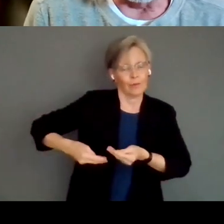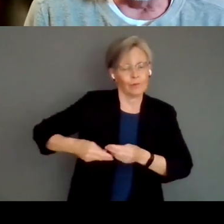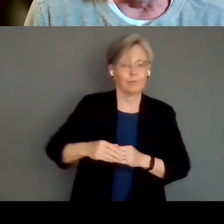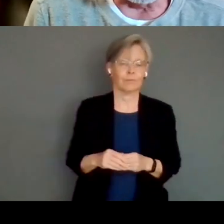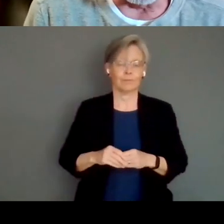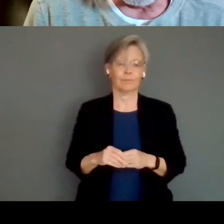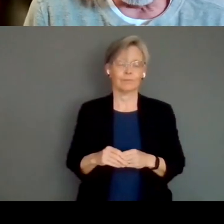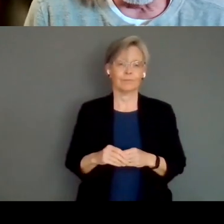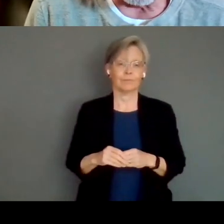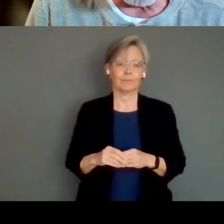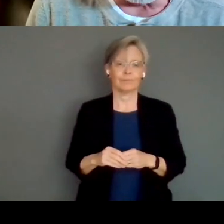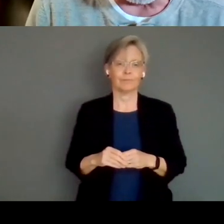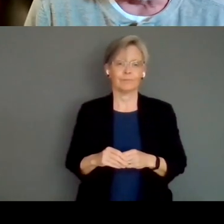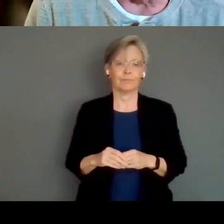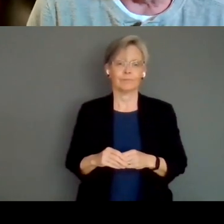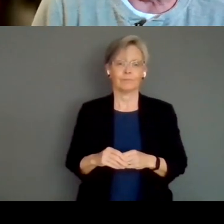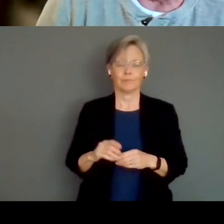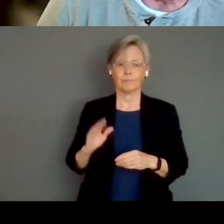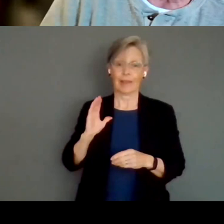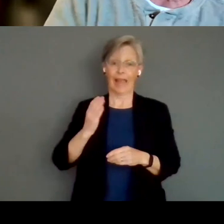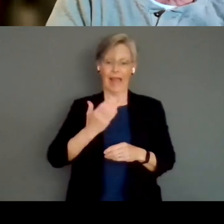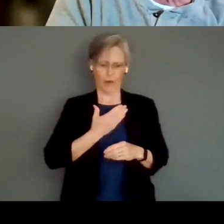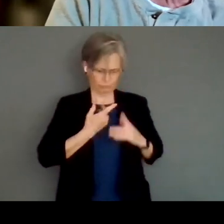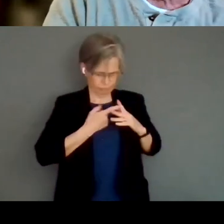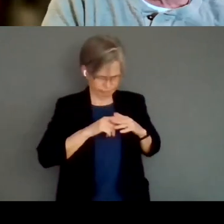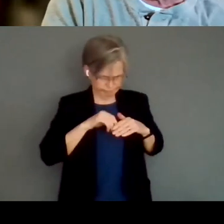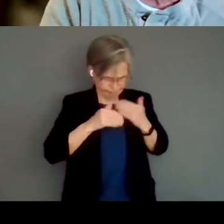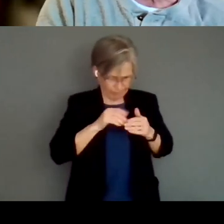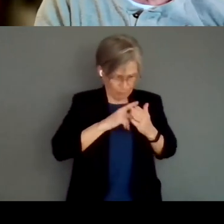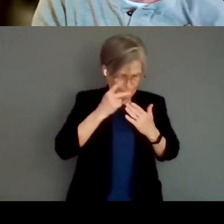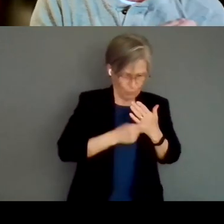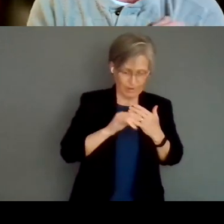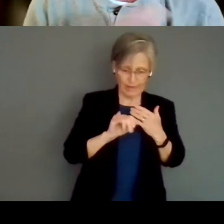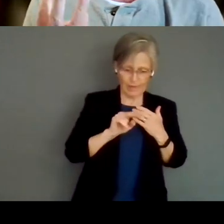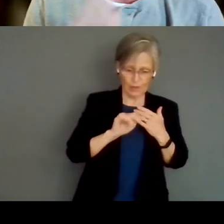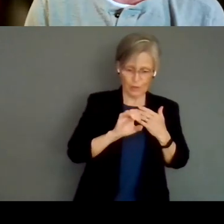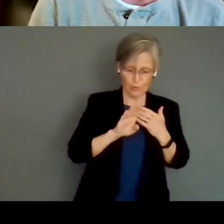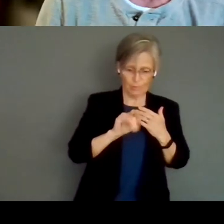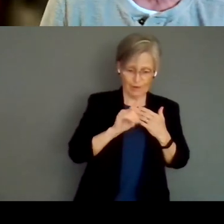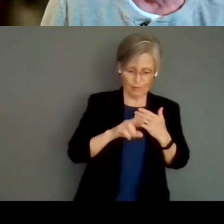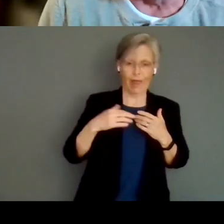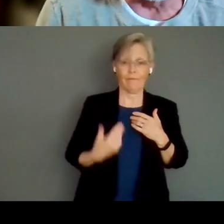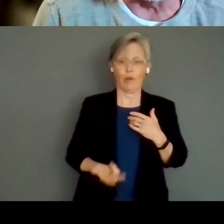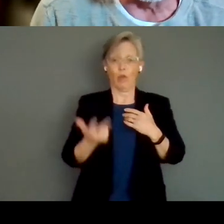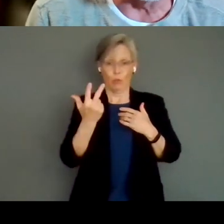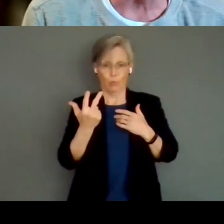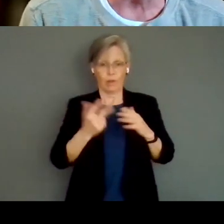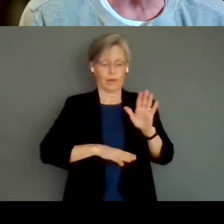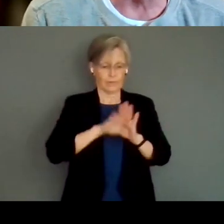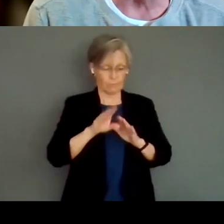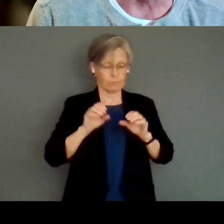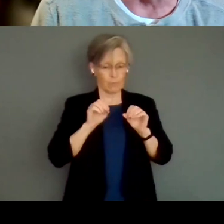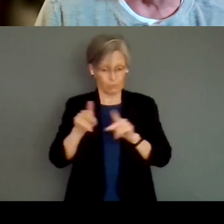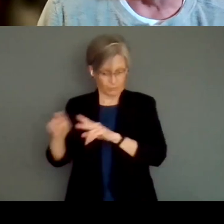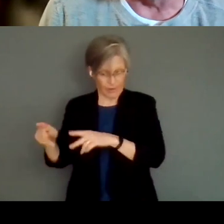our incubator program for on cue has three development opportunities there are these